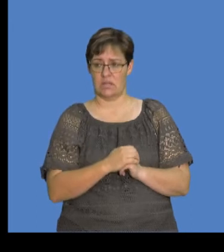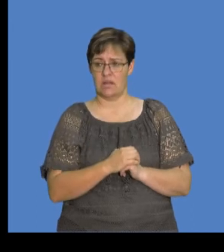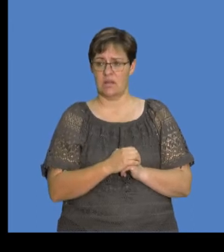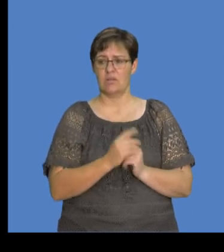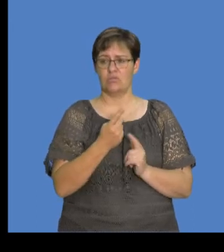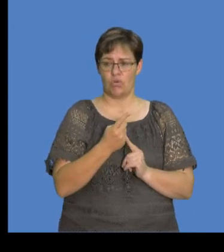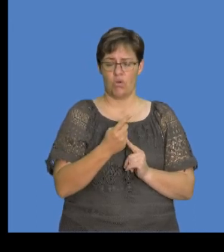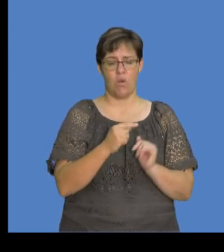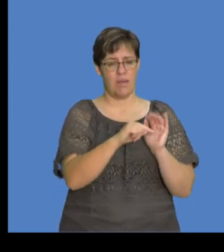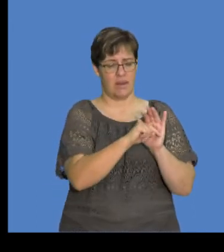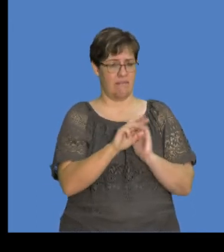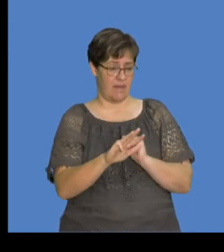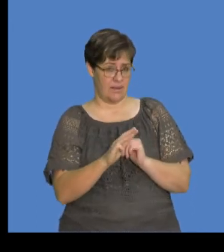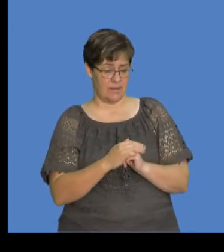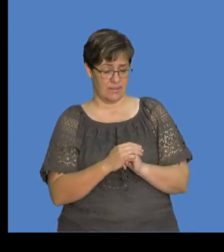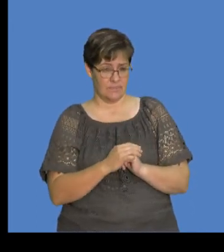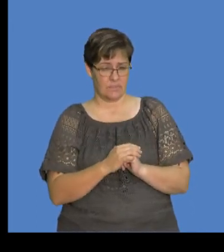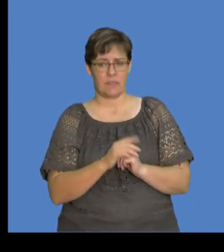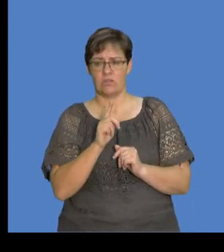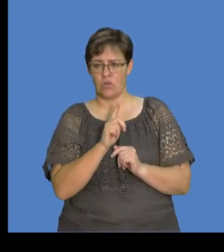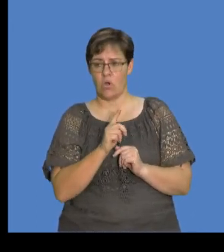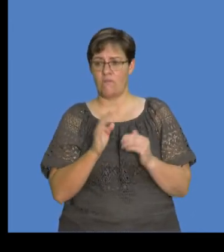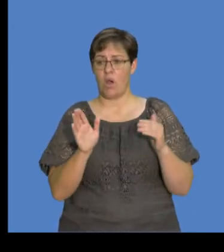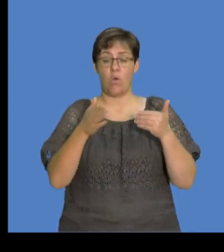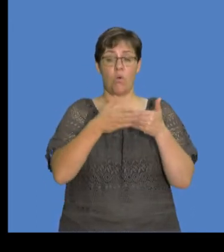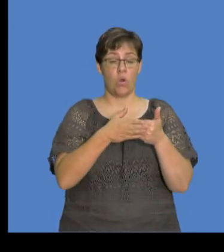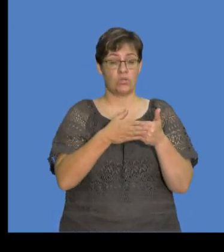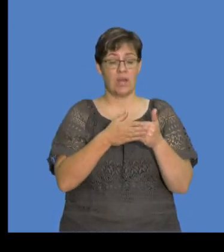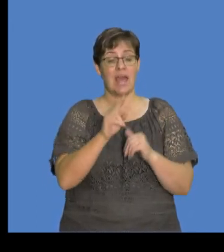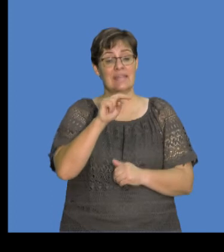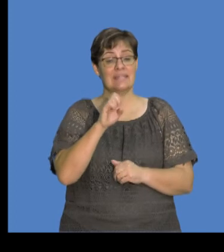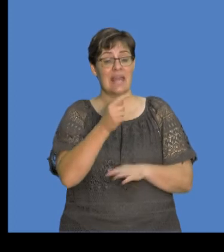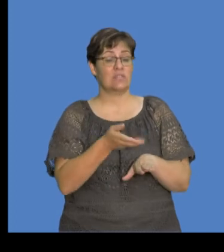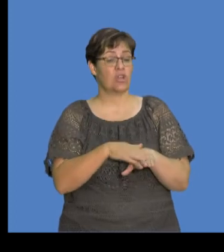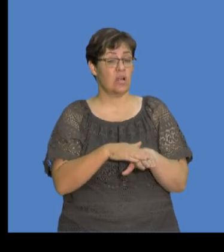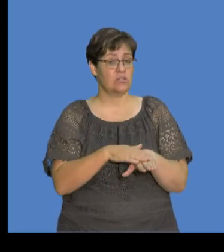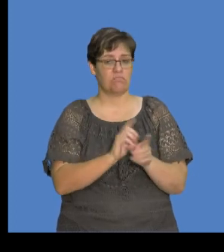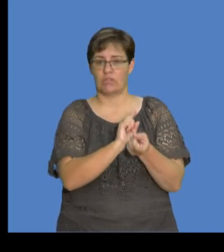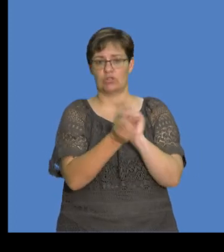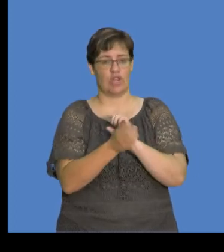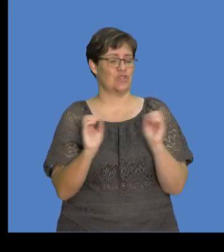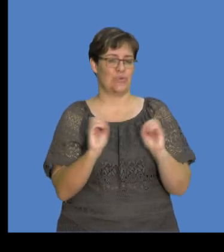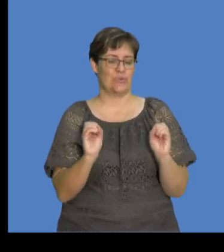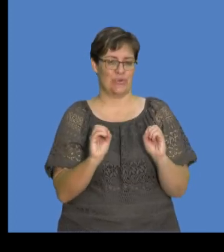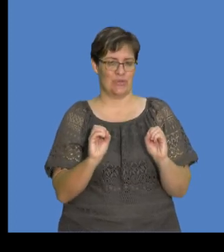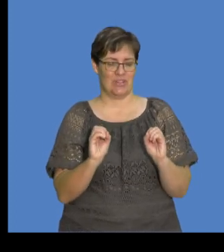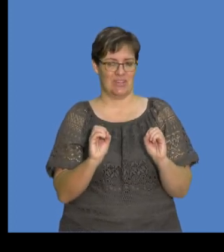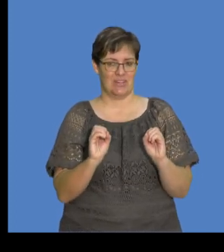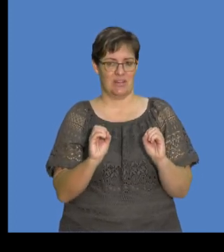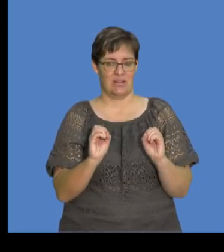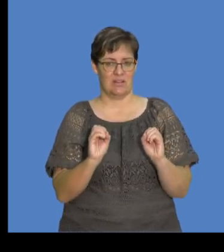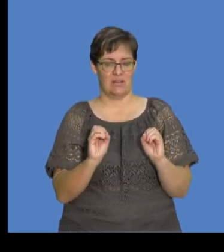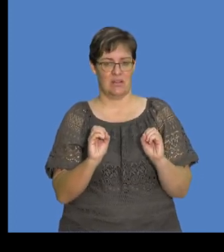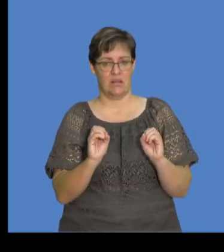right? So as long as this is a closed system, the net charge is not going to change before or